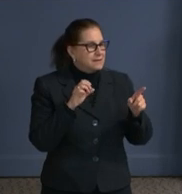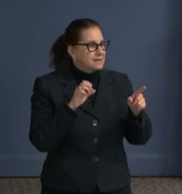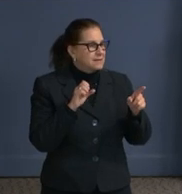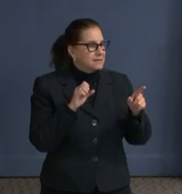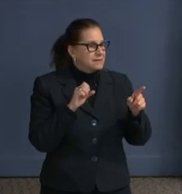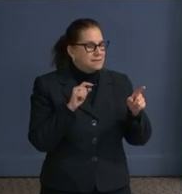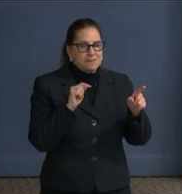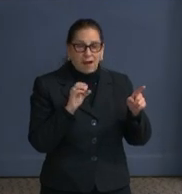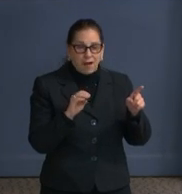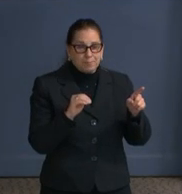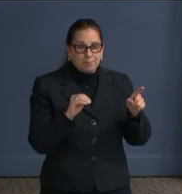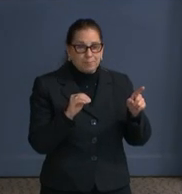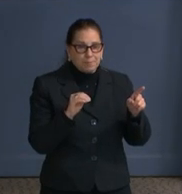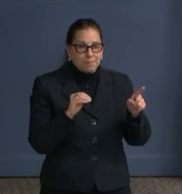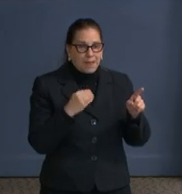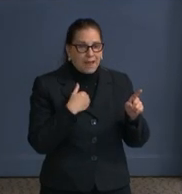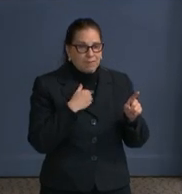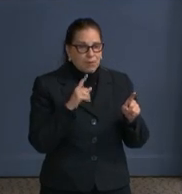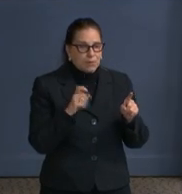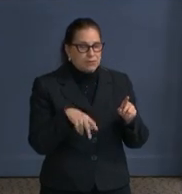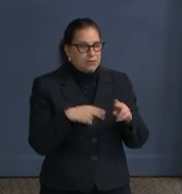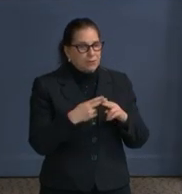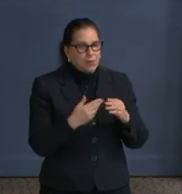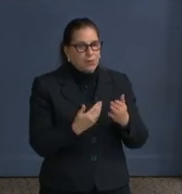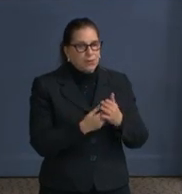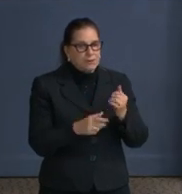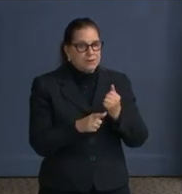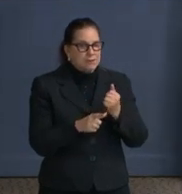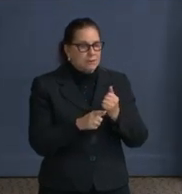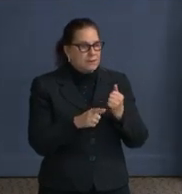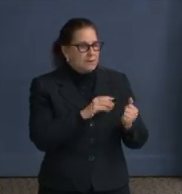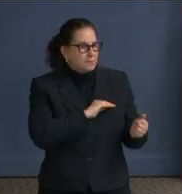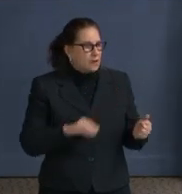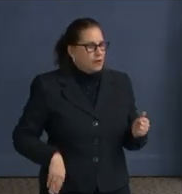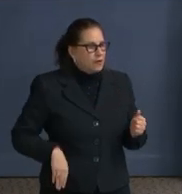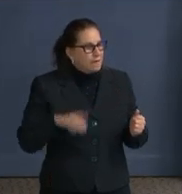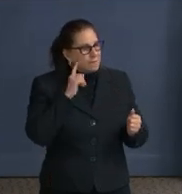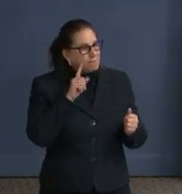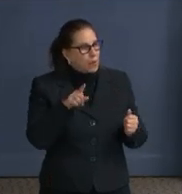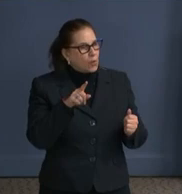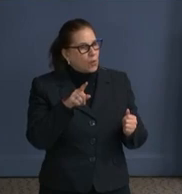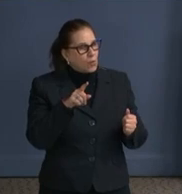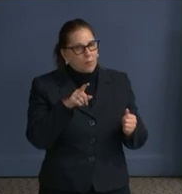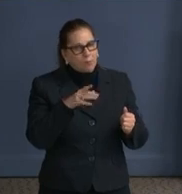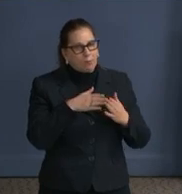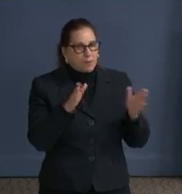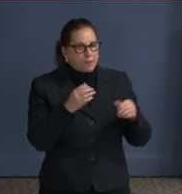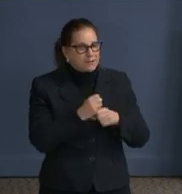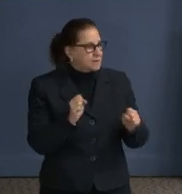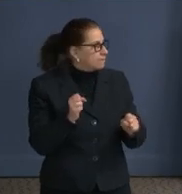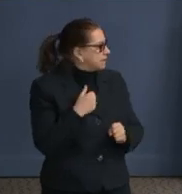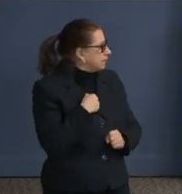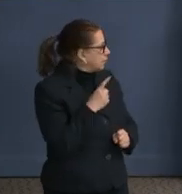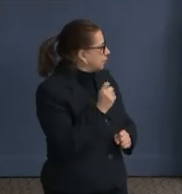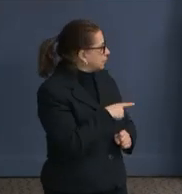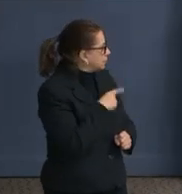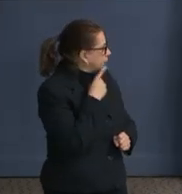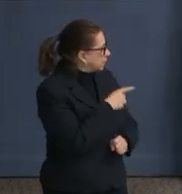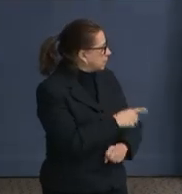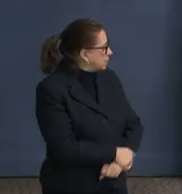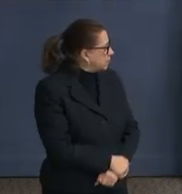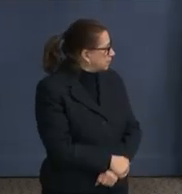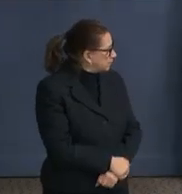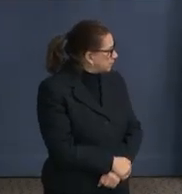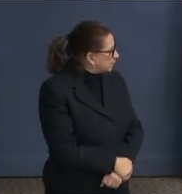Mayor. have a question for the new Deputy Mayor of Public Safety. Sure. Sure. Chris. Mr. Geldar. There are fears in the wake of the